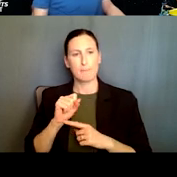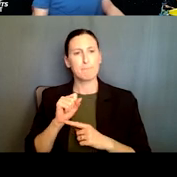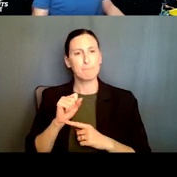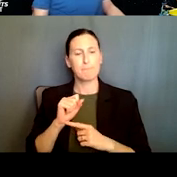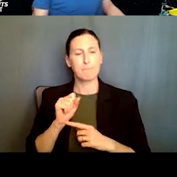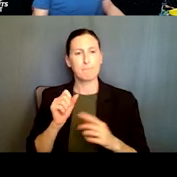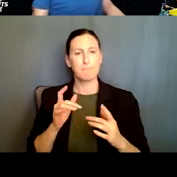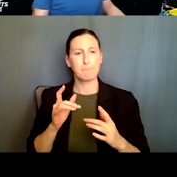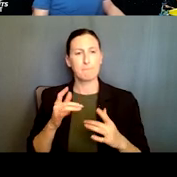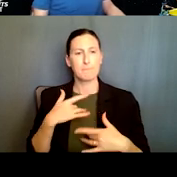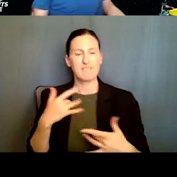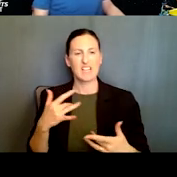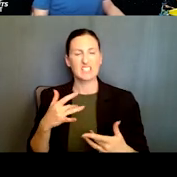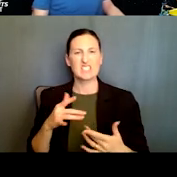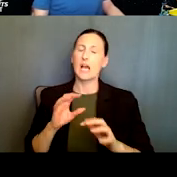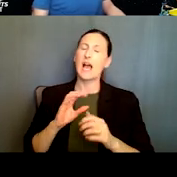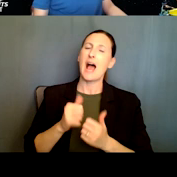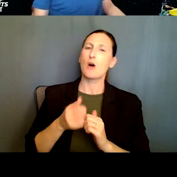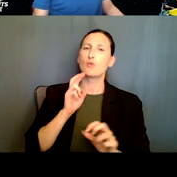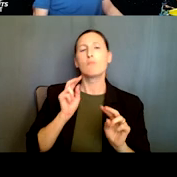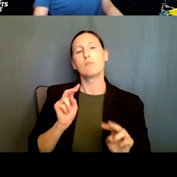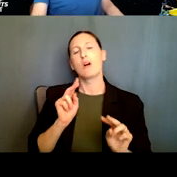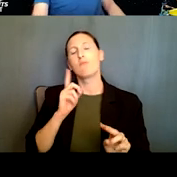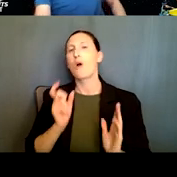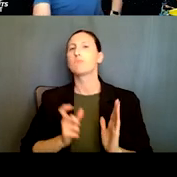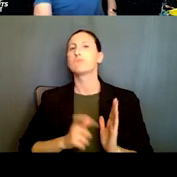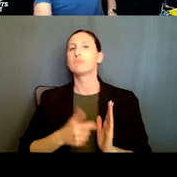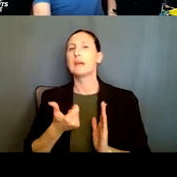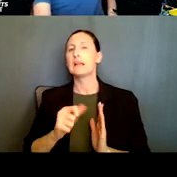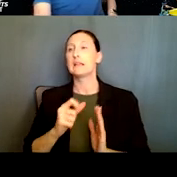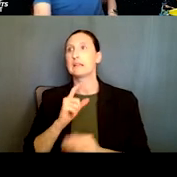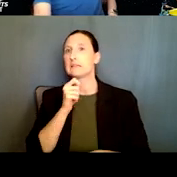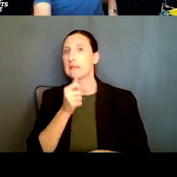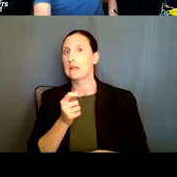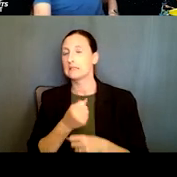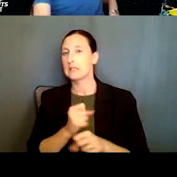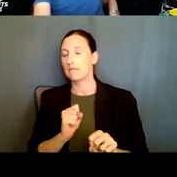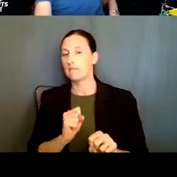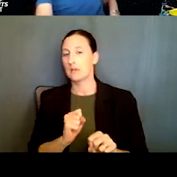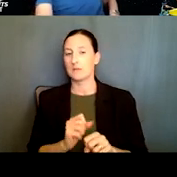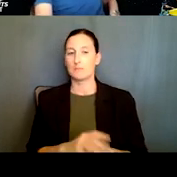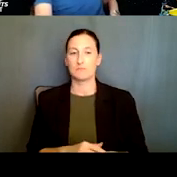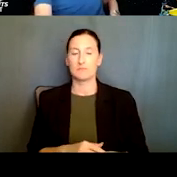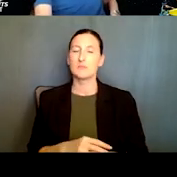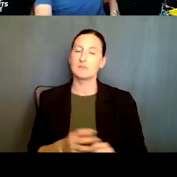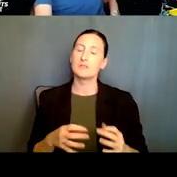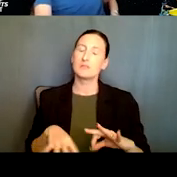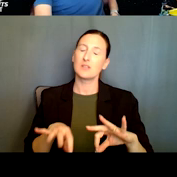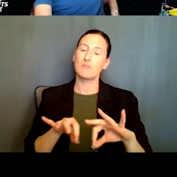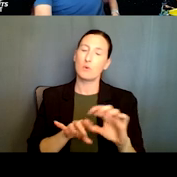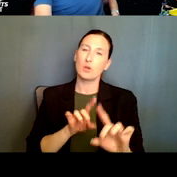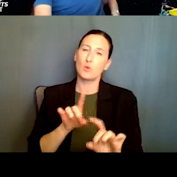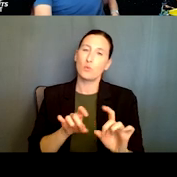to detect any, anything that is anomalous or unsafe? So, some of these, uh, very, very important questions, um,